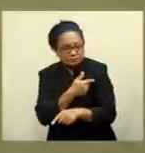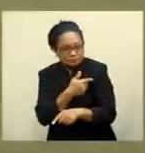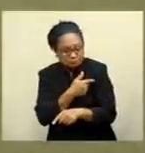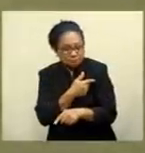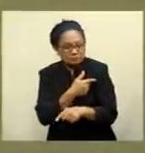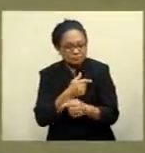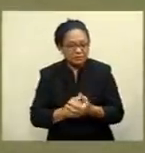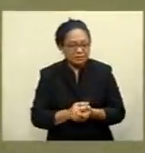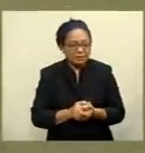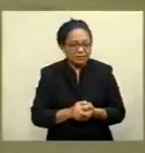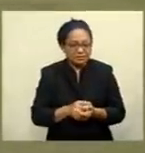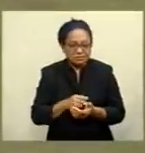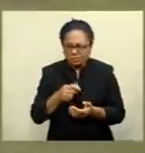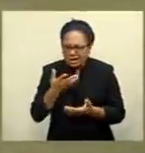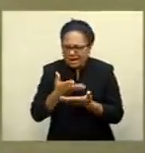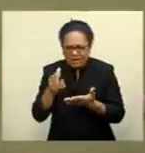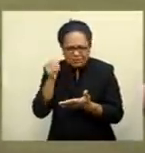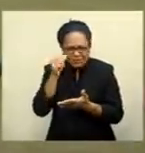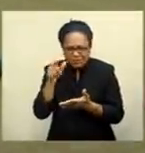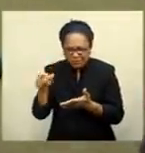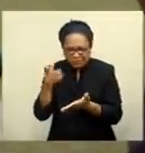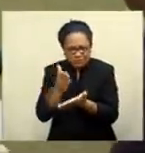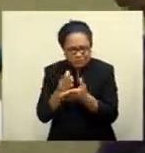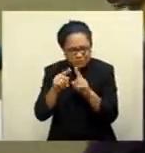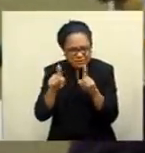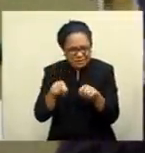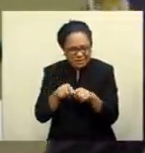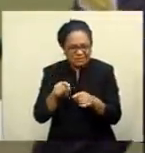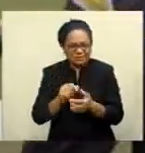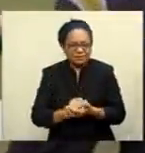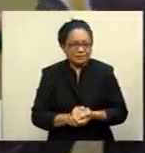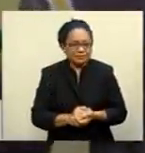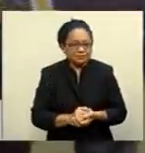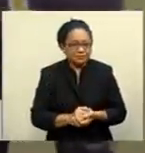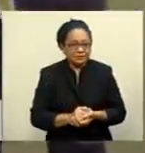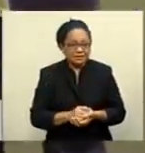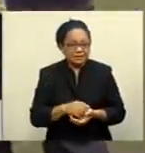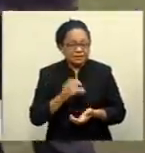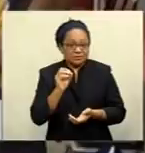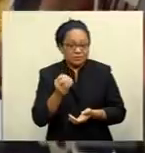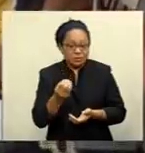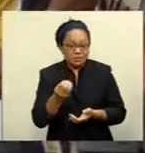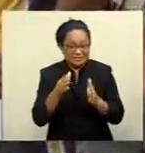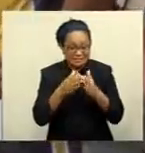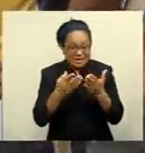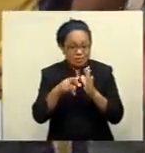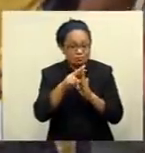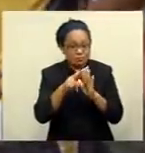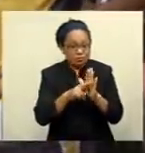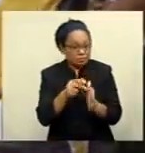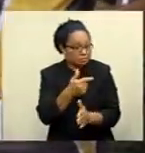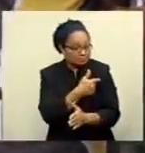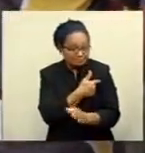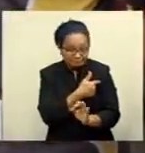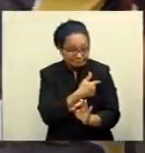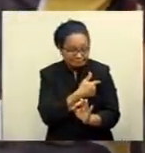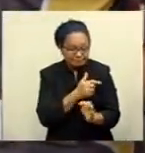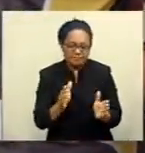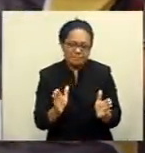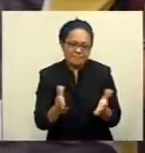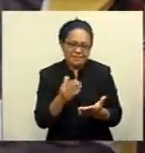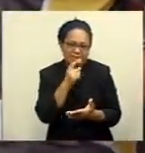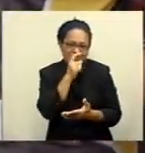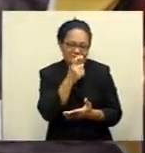Ministry of Health card or some other evidence of vaccination? A no-job-no-play policy is also in place. We will